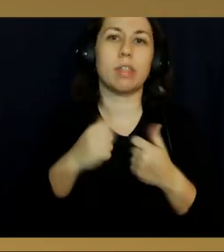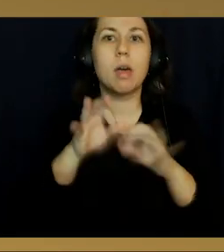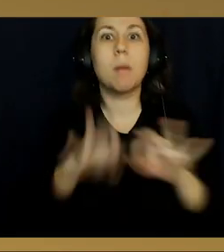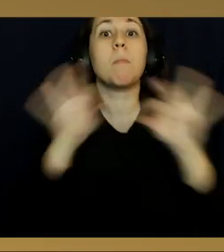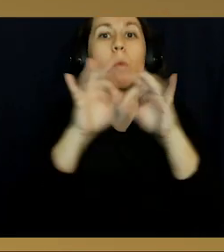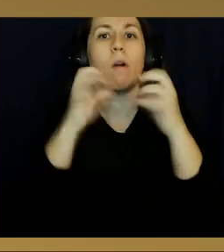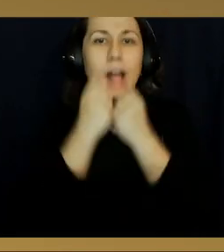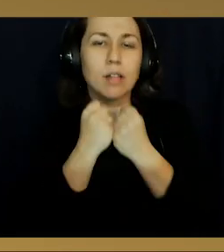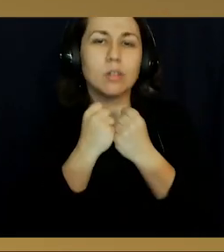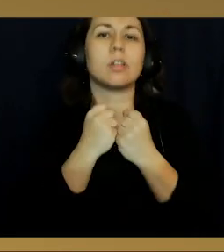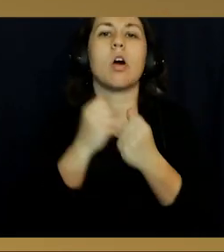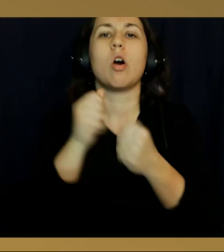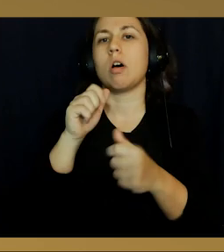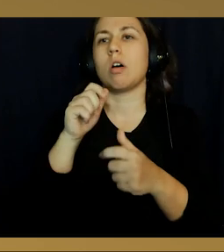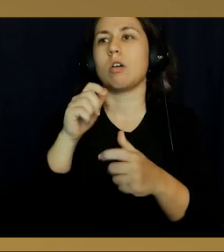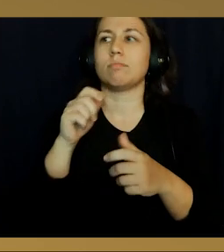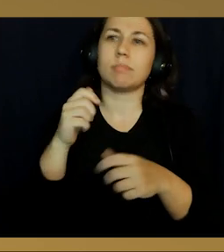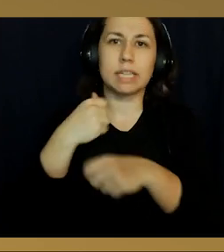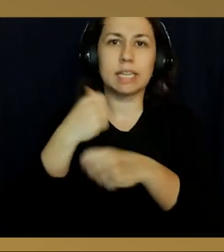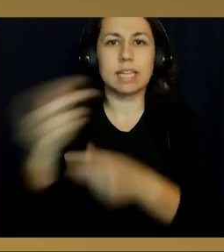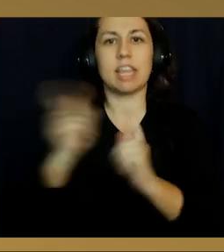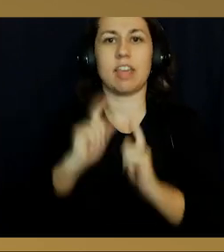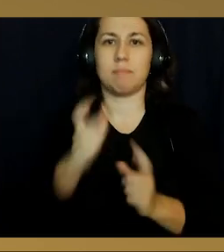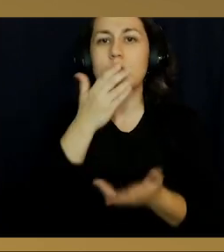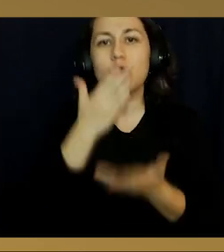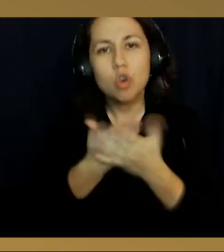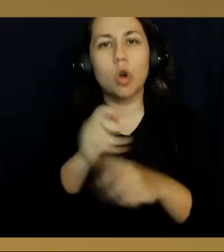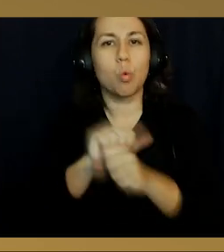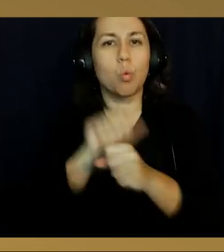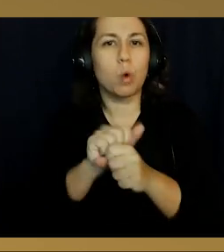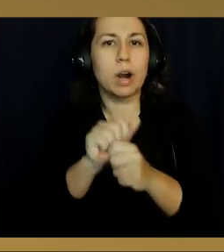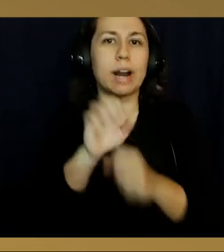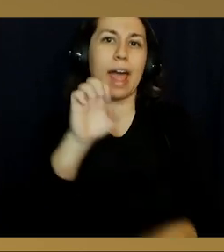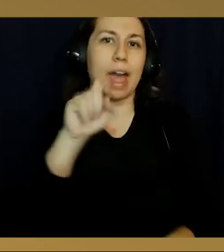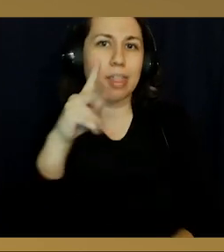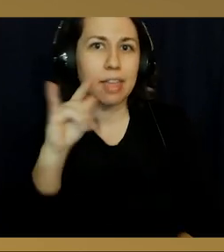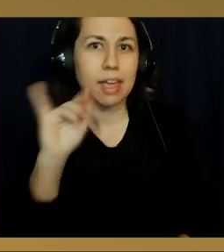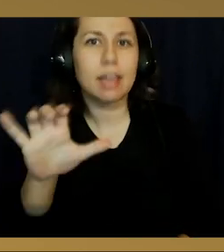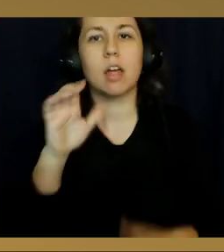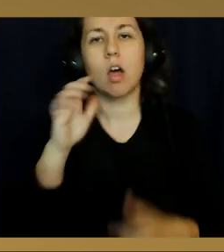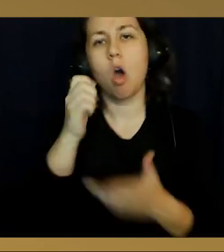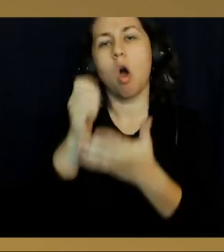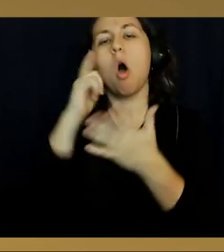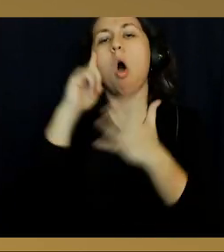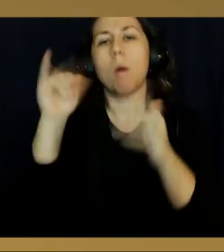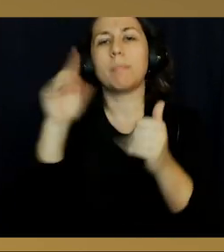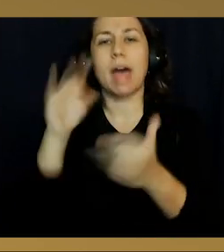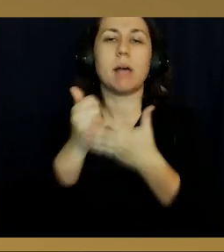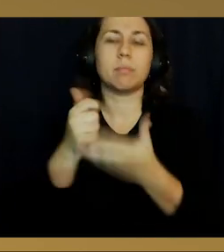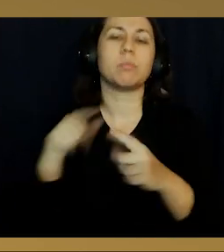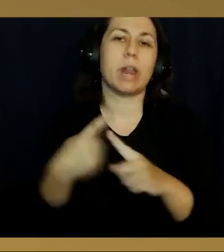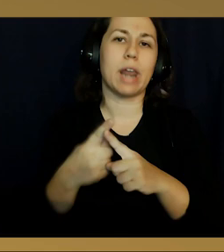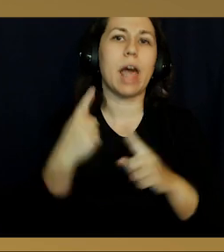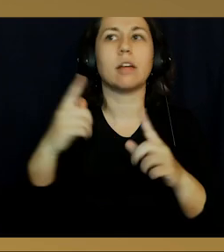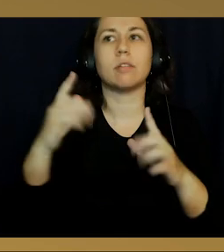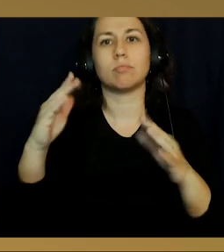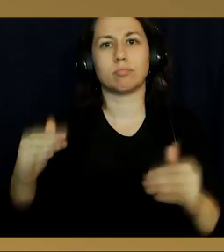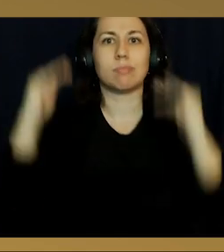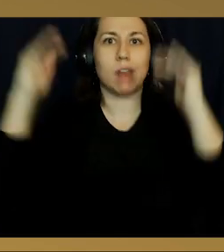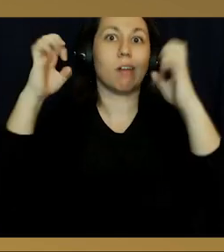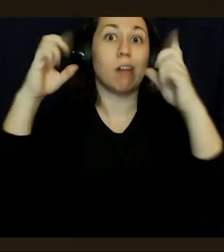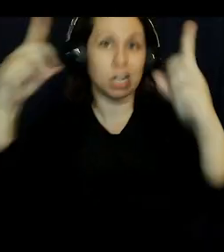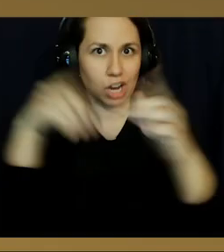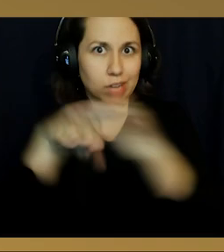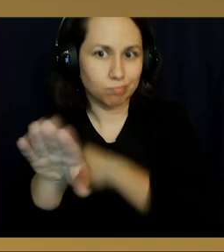mom and dad for raising me with important values that helped me develop a good work ethic, which helped me during high school. I hope this follows me through as I pursue higher